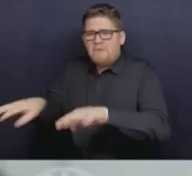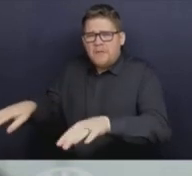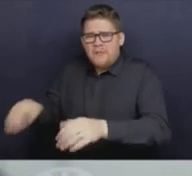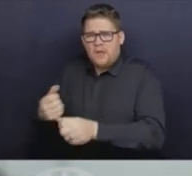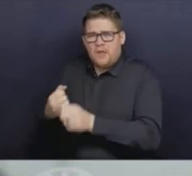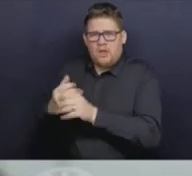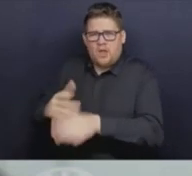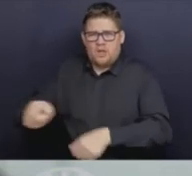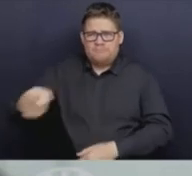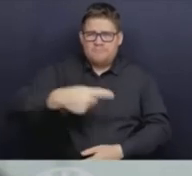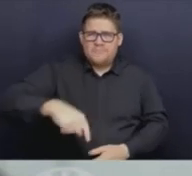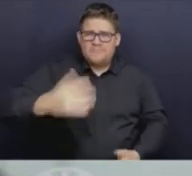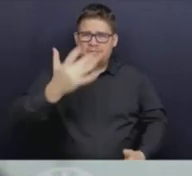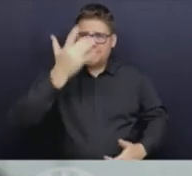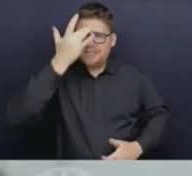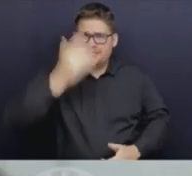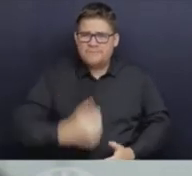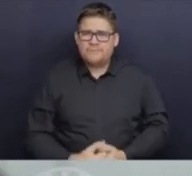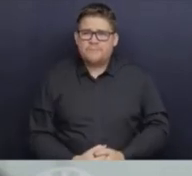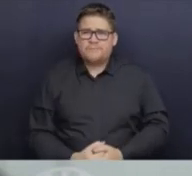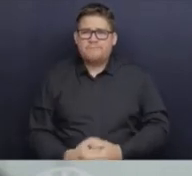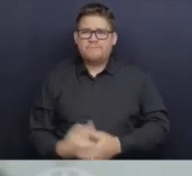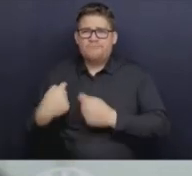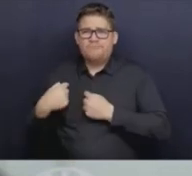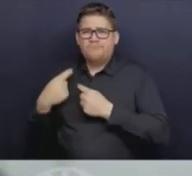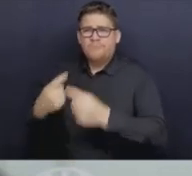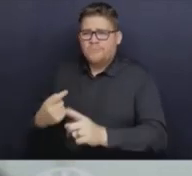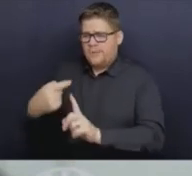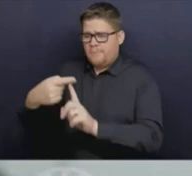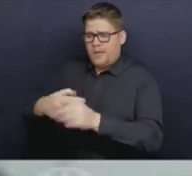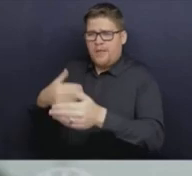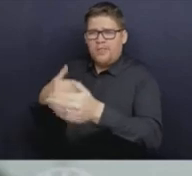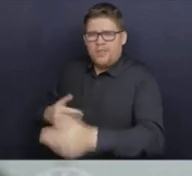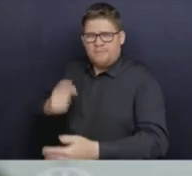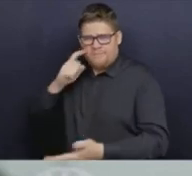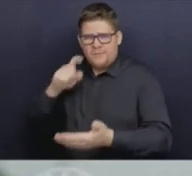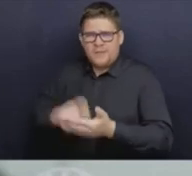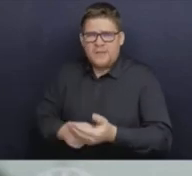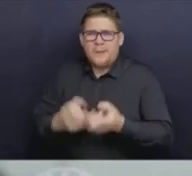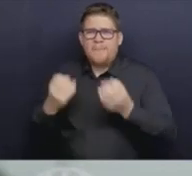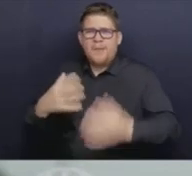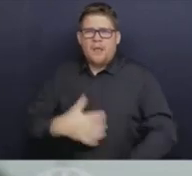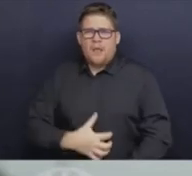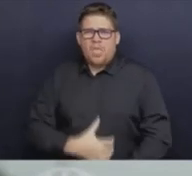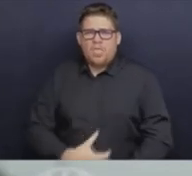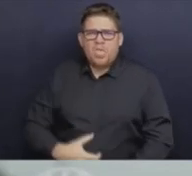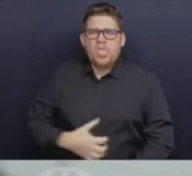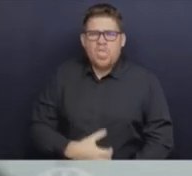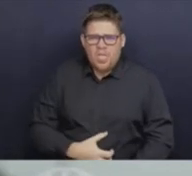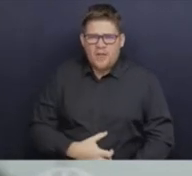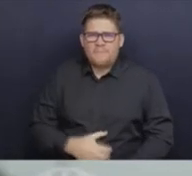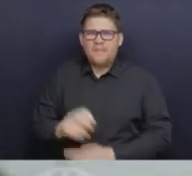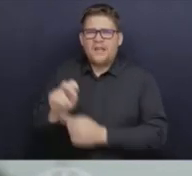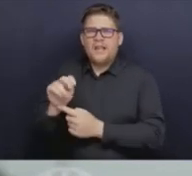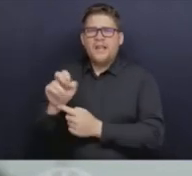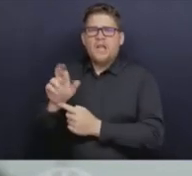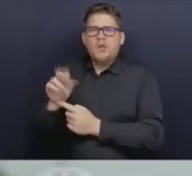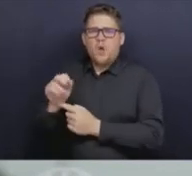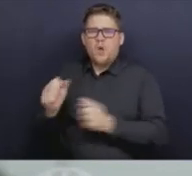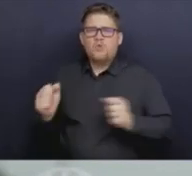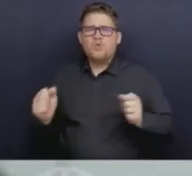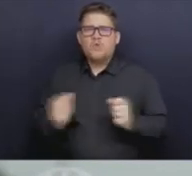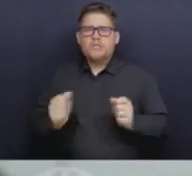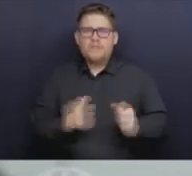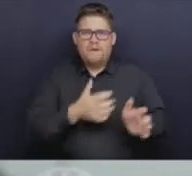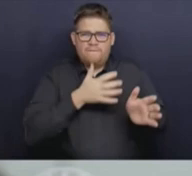month, some of the gastrointestinal viruses, especially norovirus, which we call winter vomiting disease, which I'm sure some